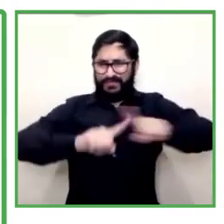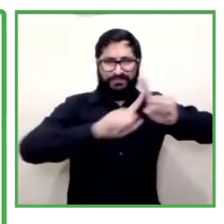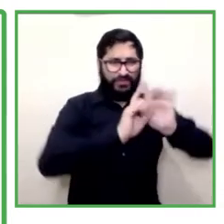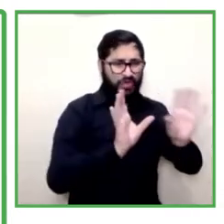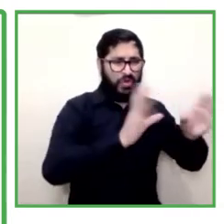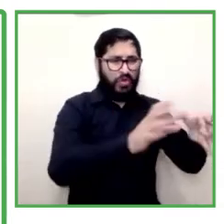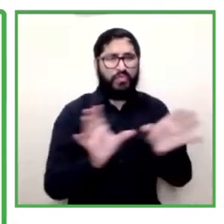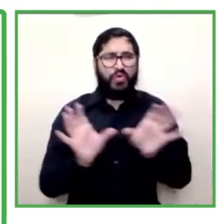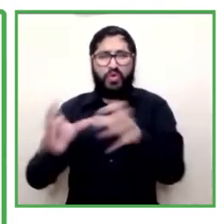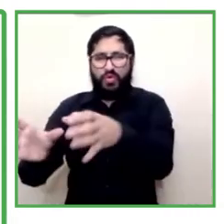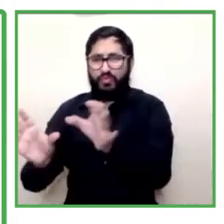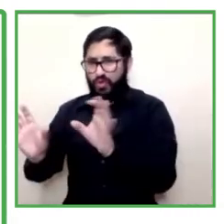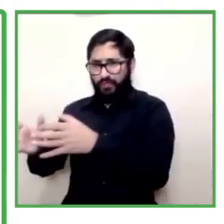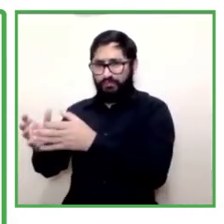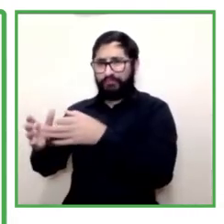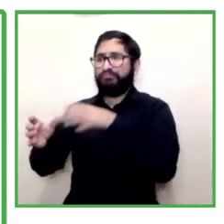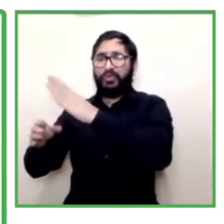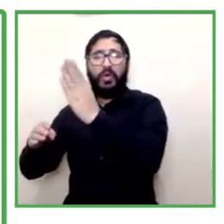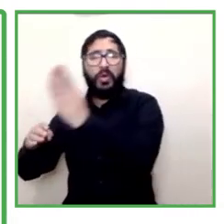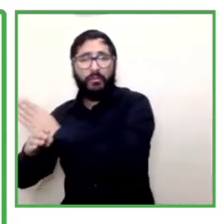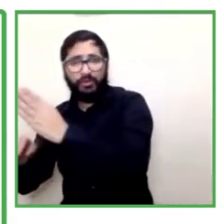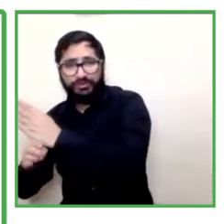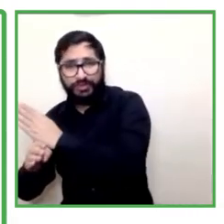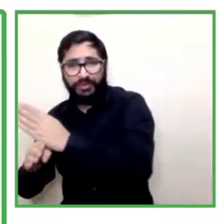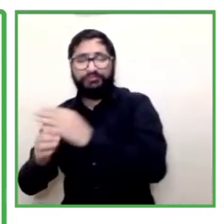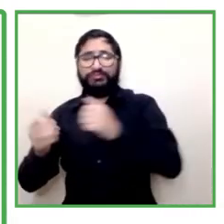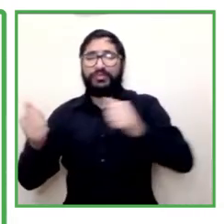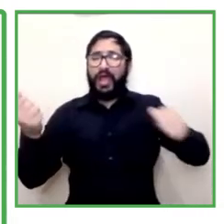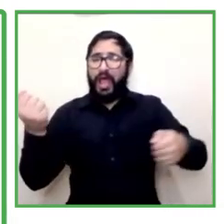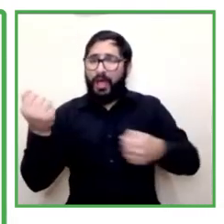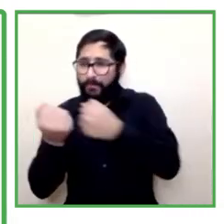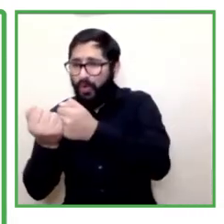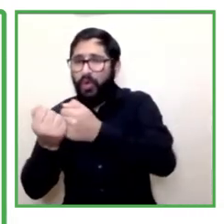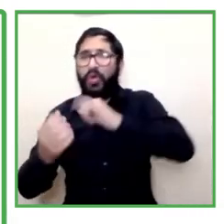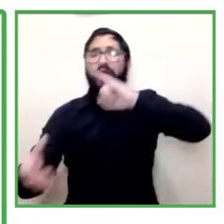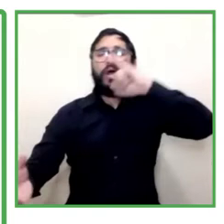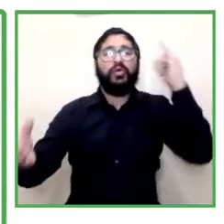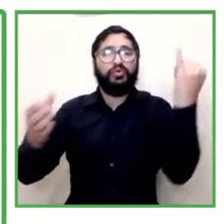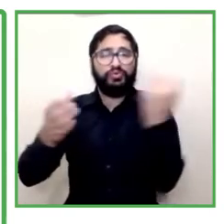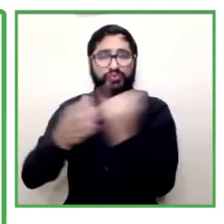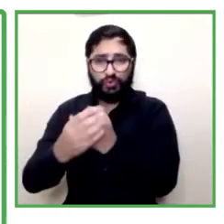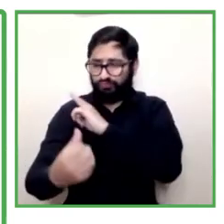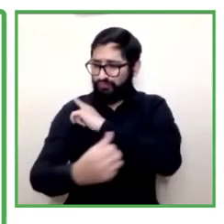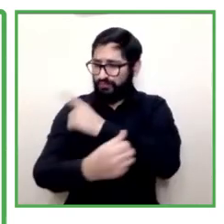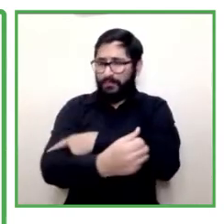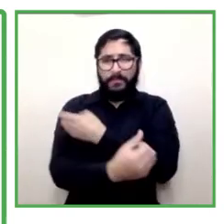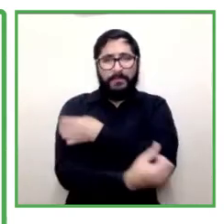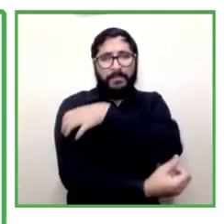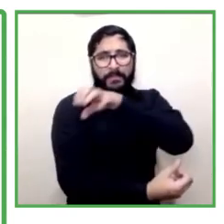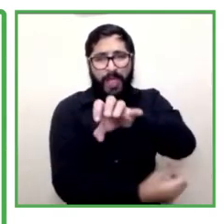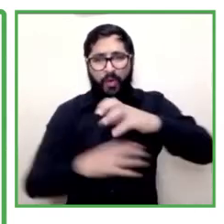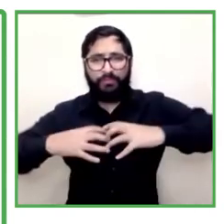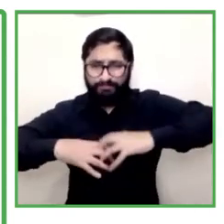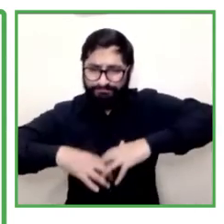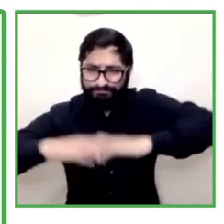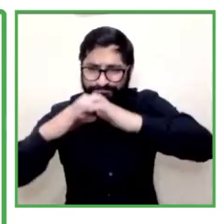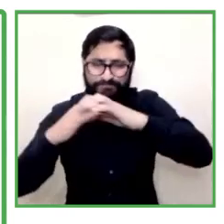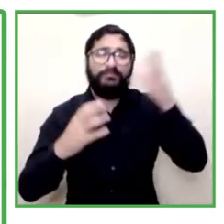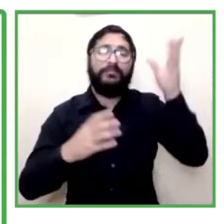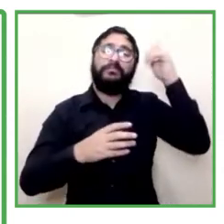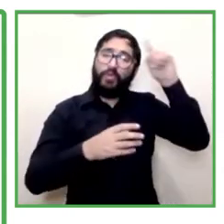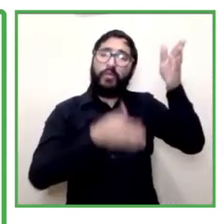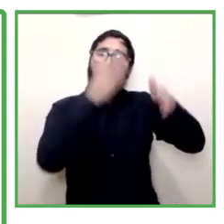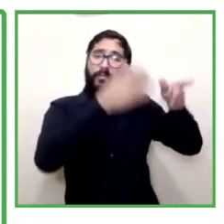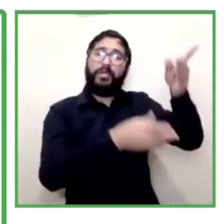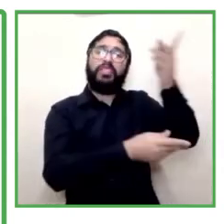business people to prepare people for inclusion or with different abilities we